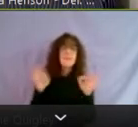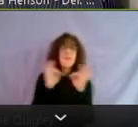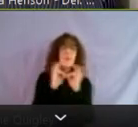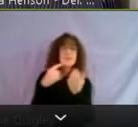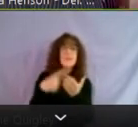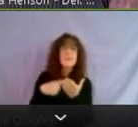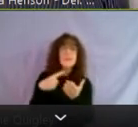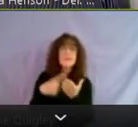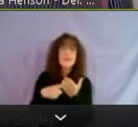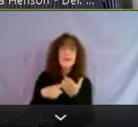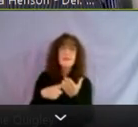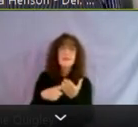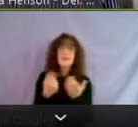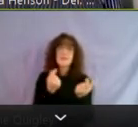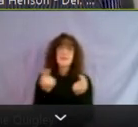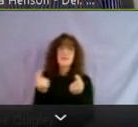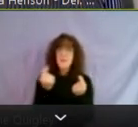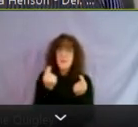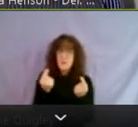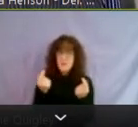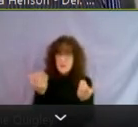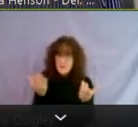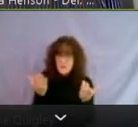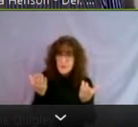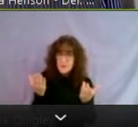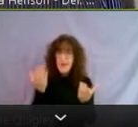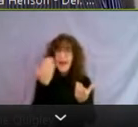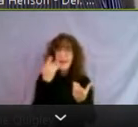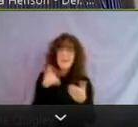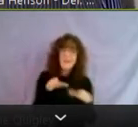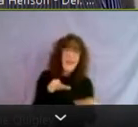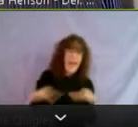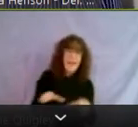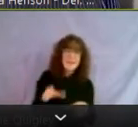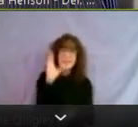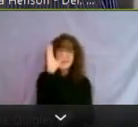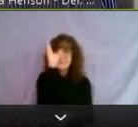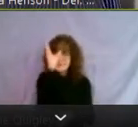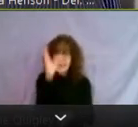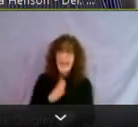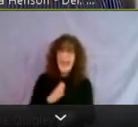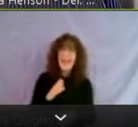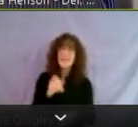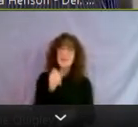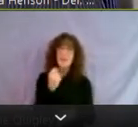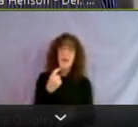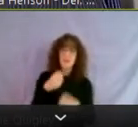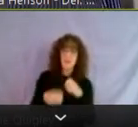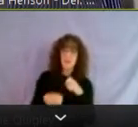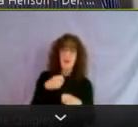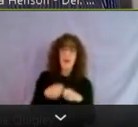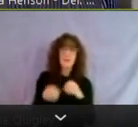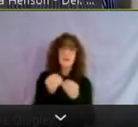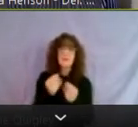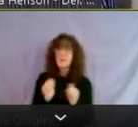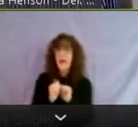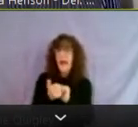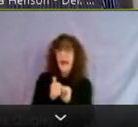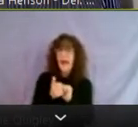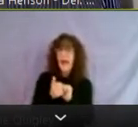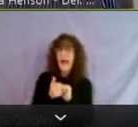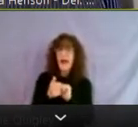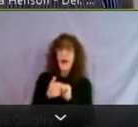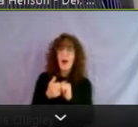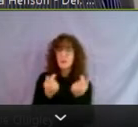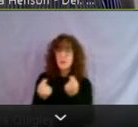discussion, it's what are we going to do? I know that you're an action guy, so it's not just what's the problem, but what's the solution. So I wanted